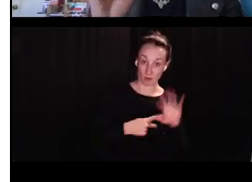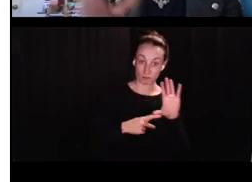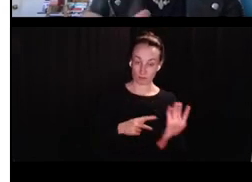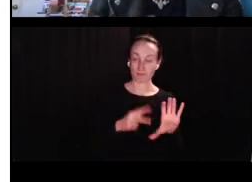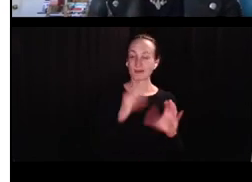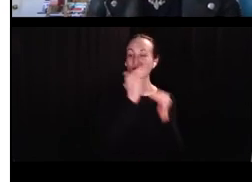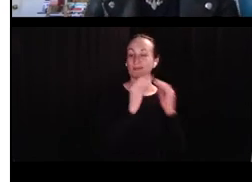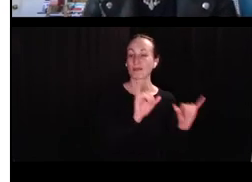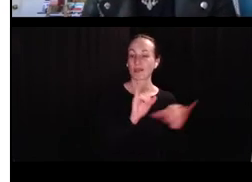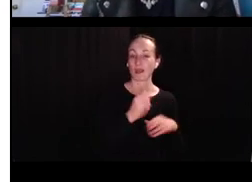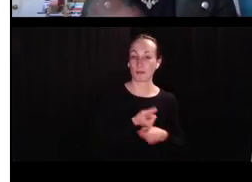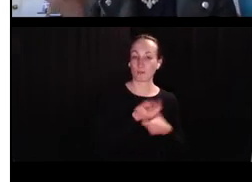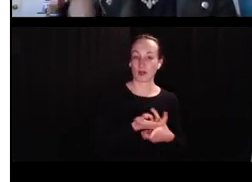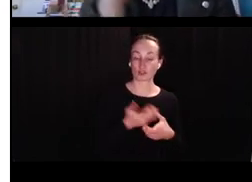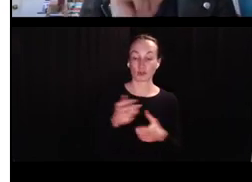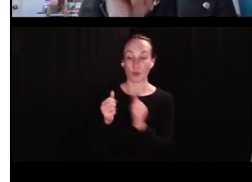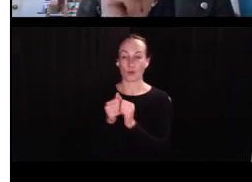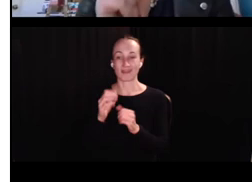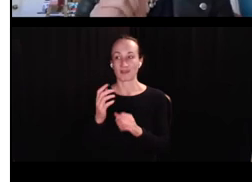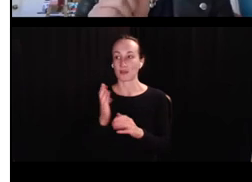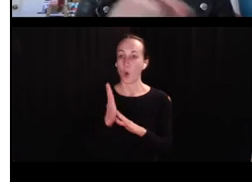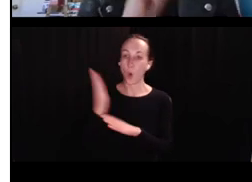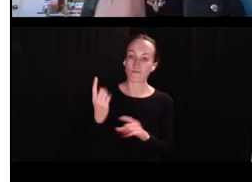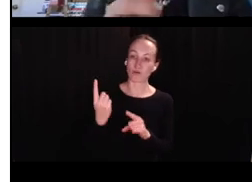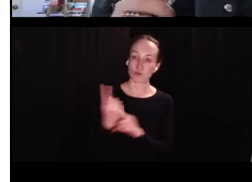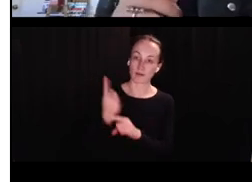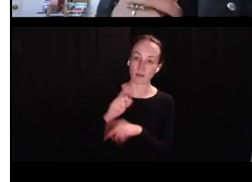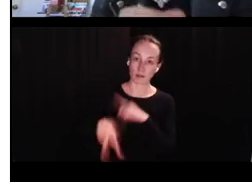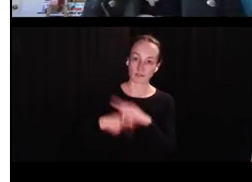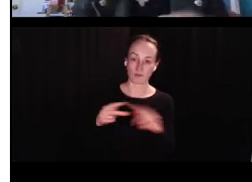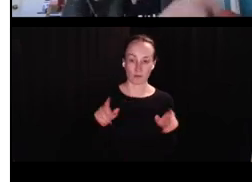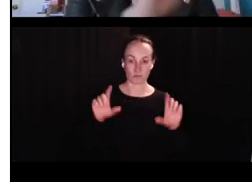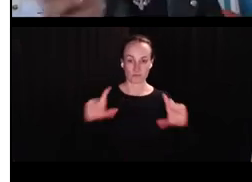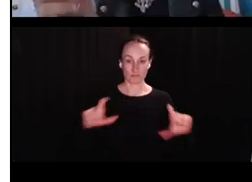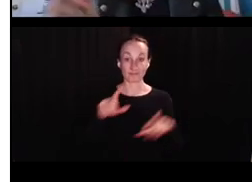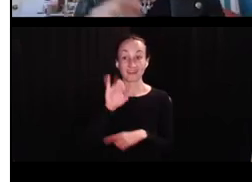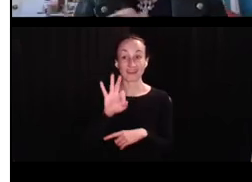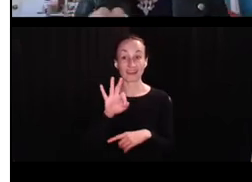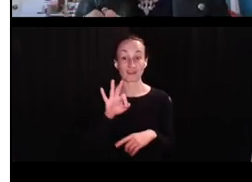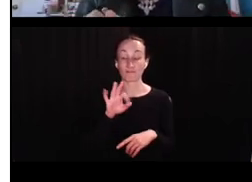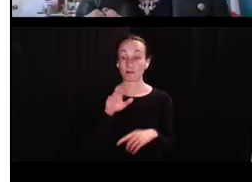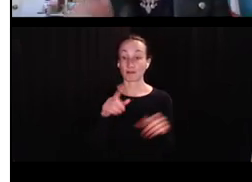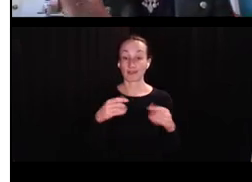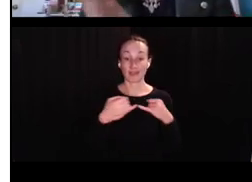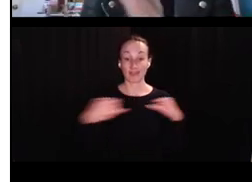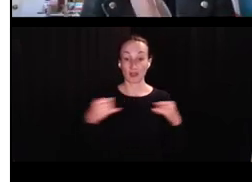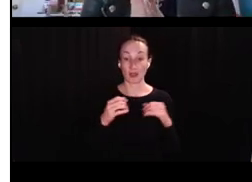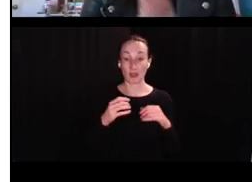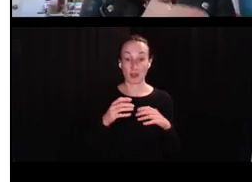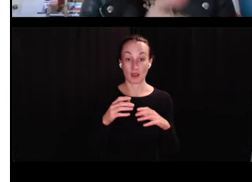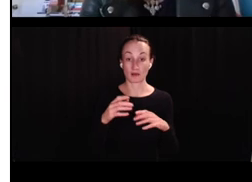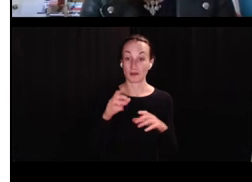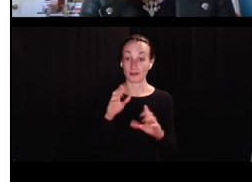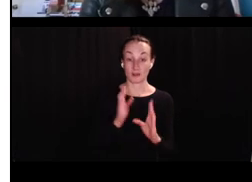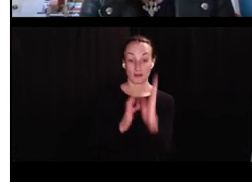the by phone probability of the correct form. It would be adult-like production versus the over-regulized form. And if